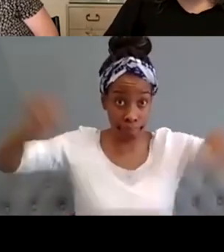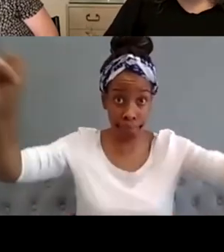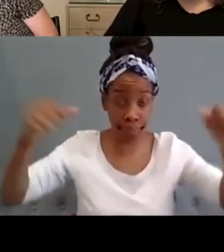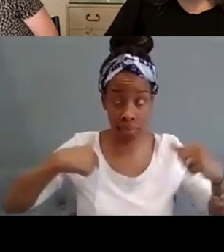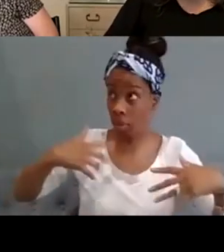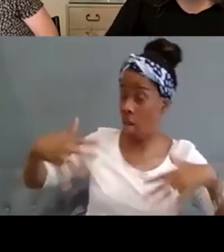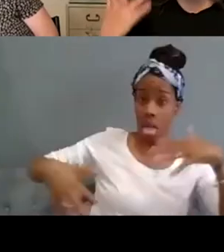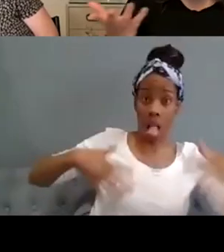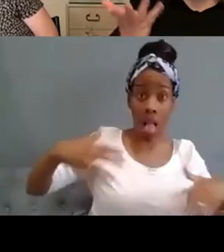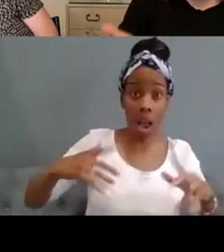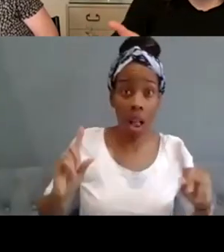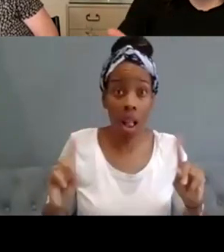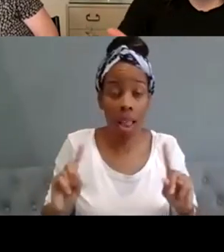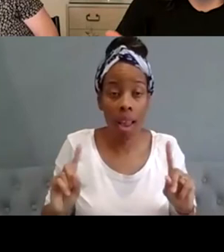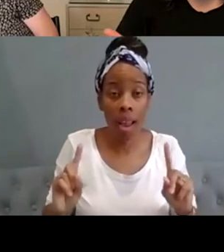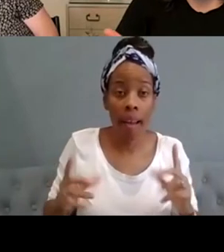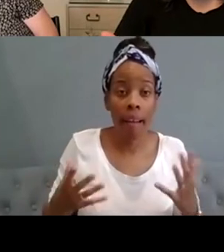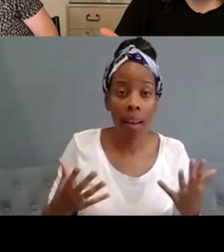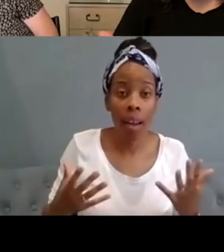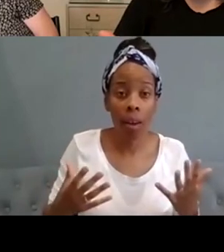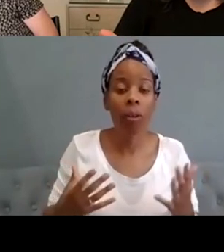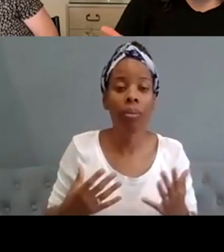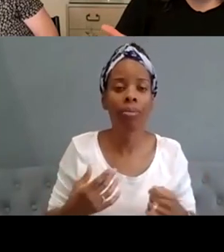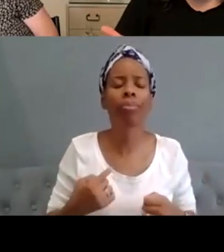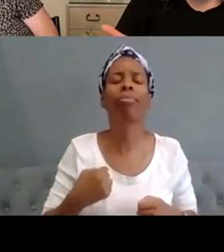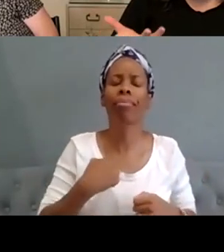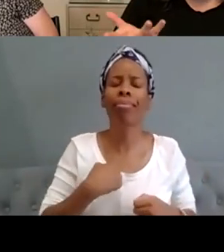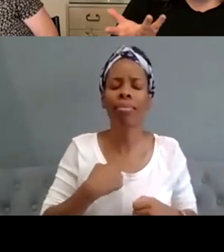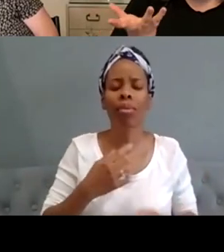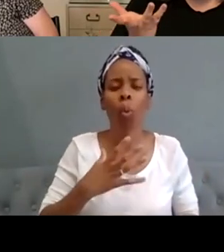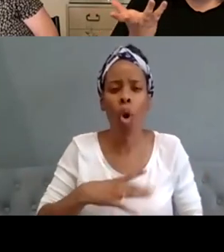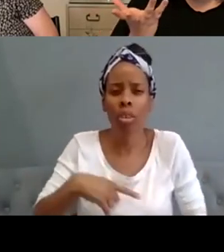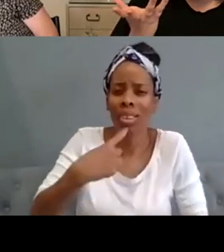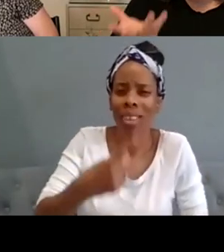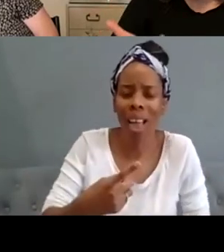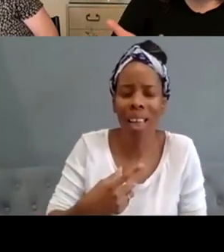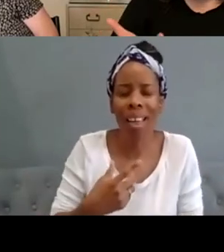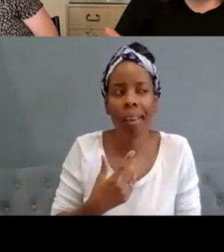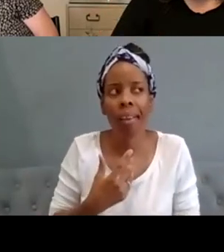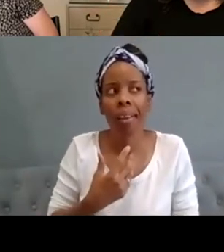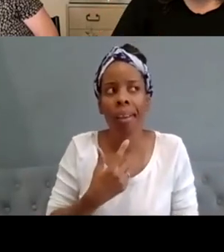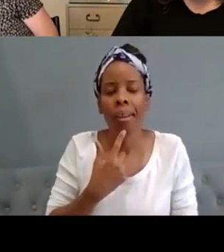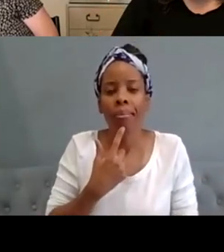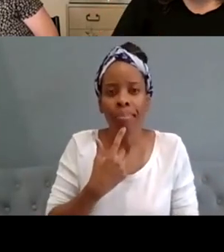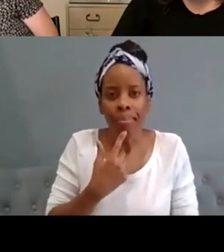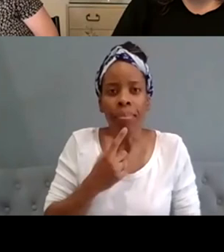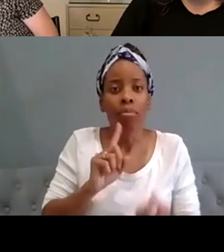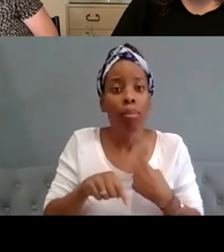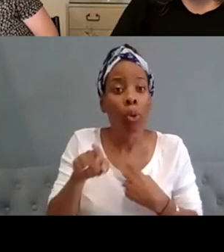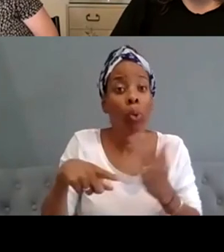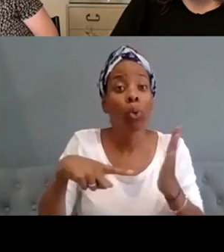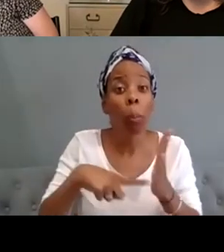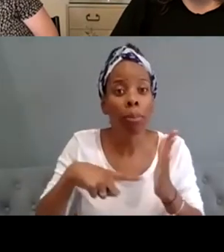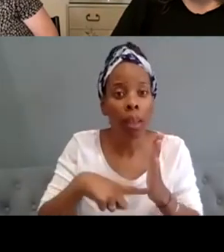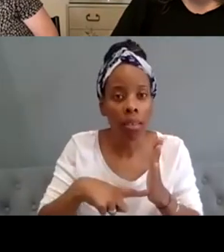but also i i wanted to just also say uh in response to what you were saying thompson about